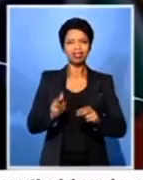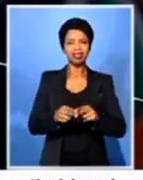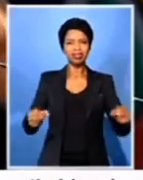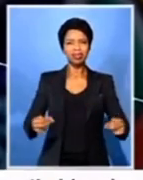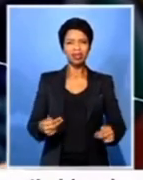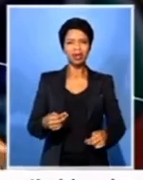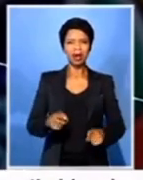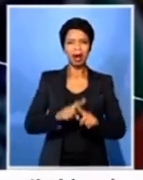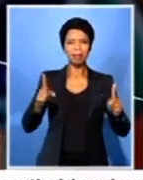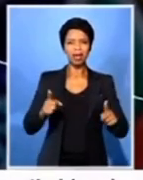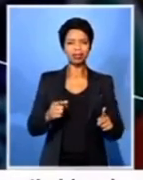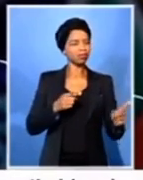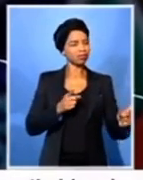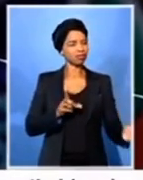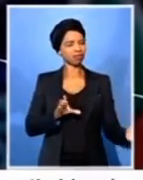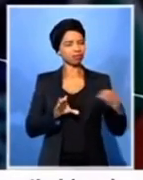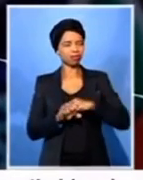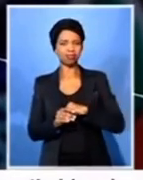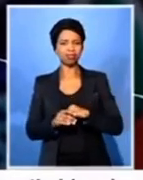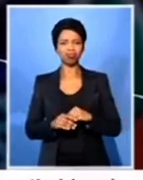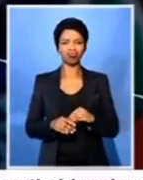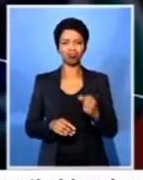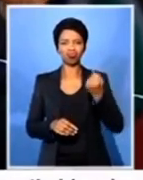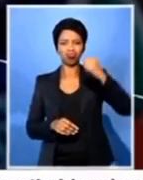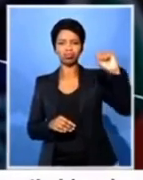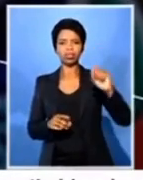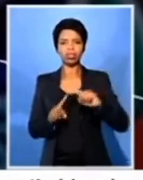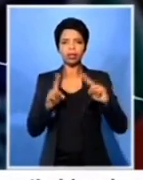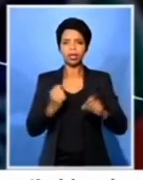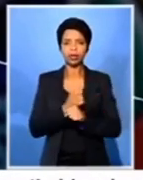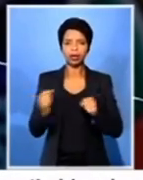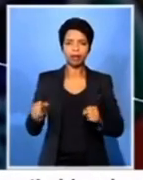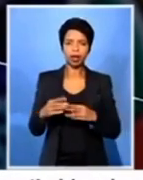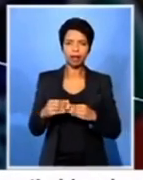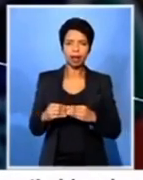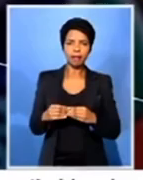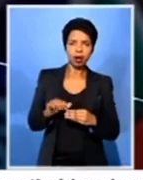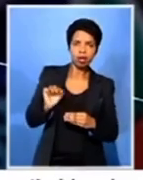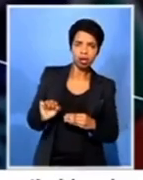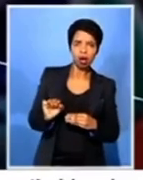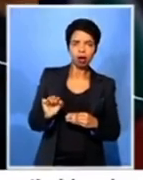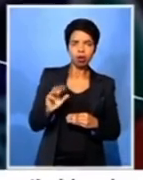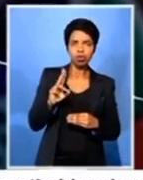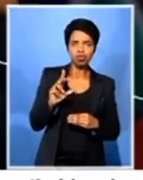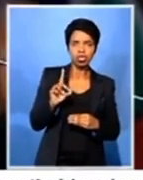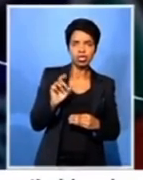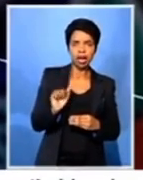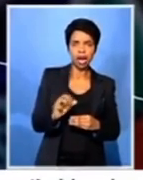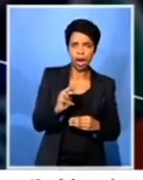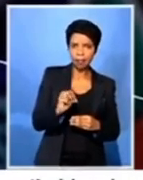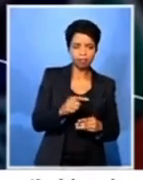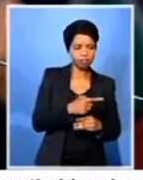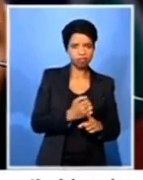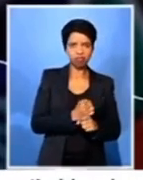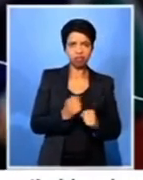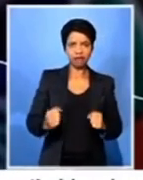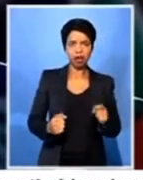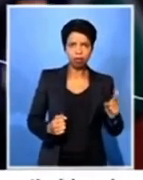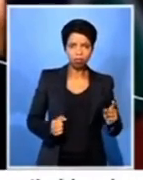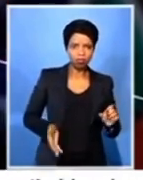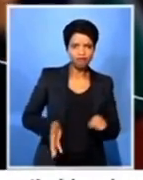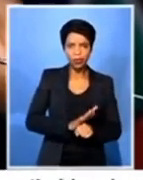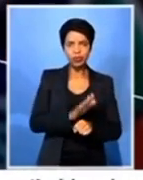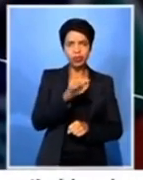Because you were never a member of UDF. You were a member of the ANC. You were the only one who was